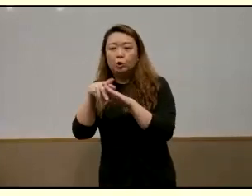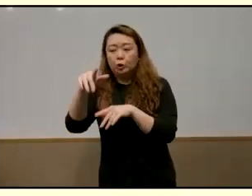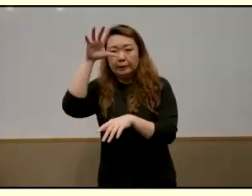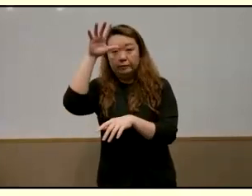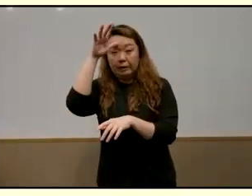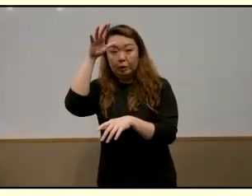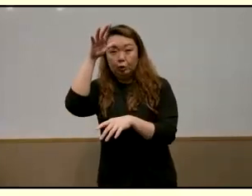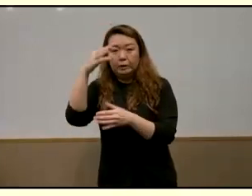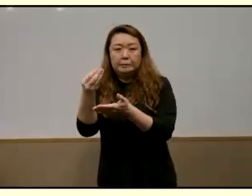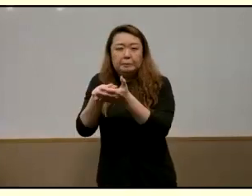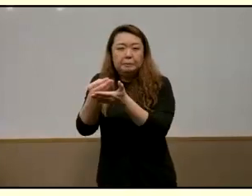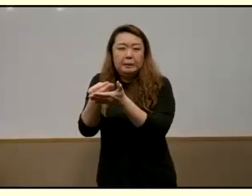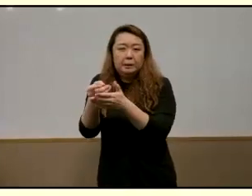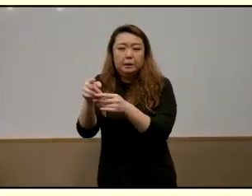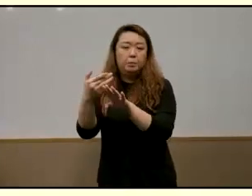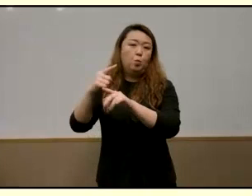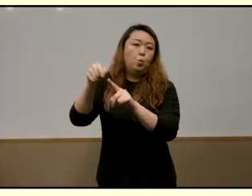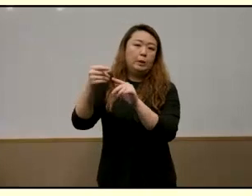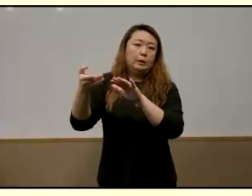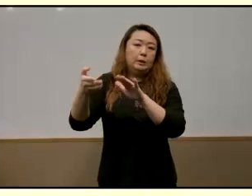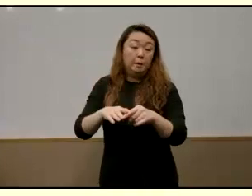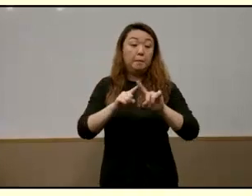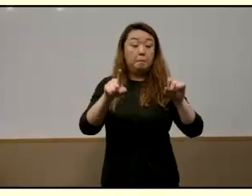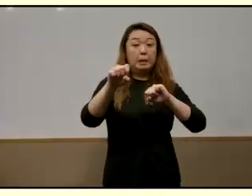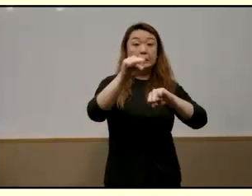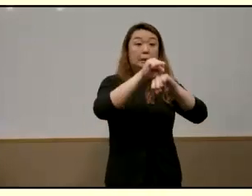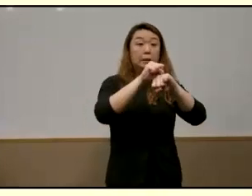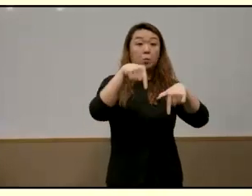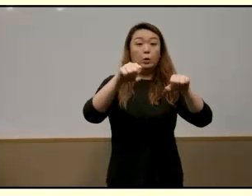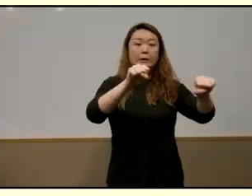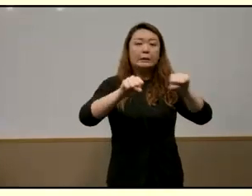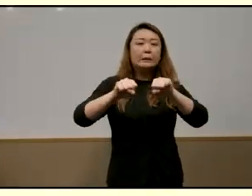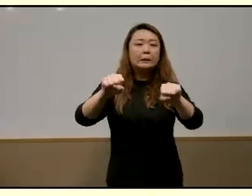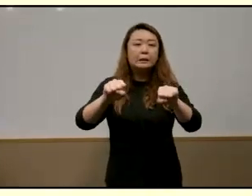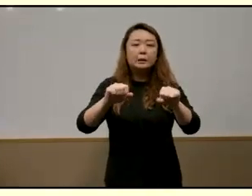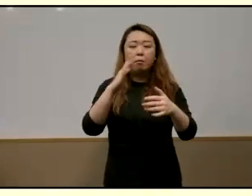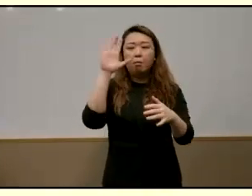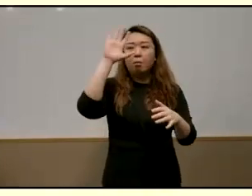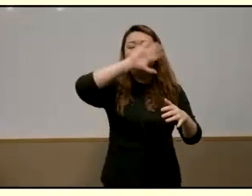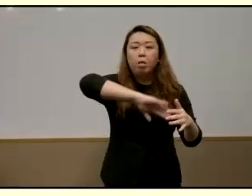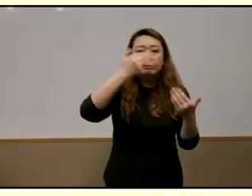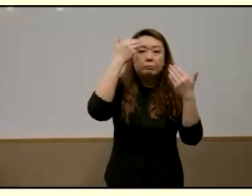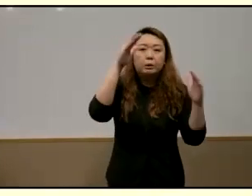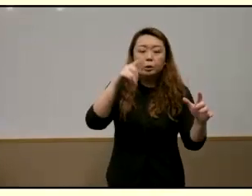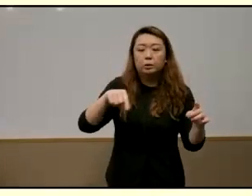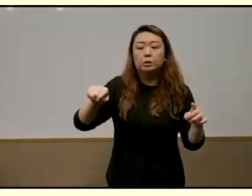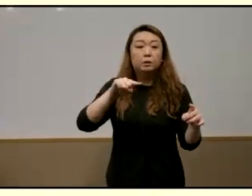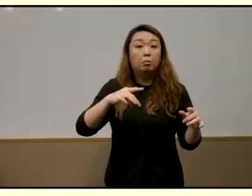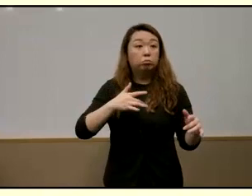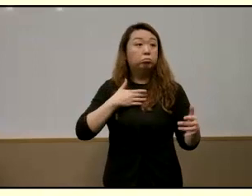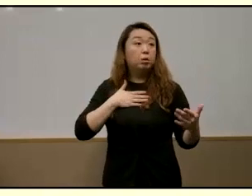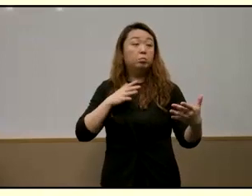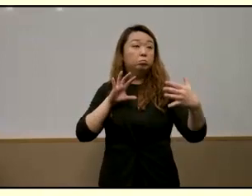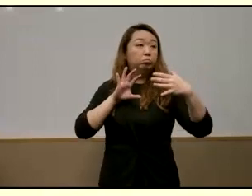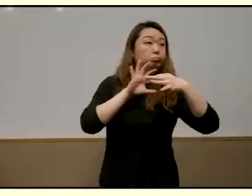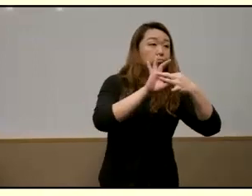management of its education system was an anomaly in a dark sea of broken systems and people and she and srinivas gladly collaborated with teachers in